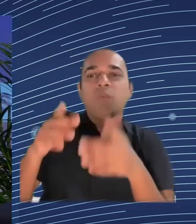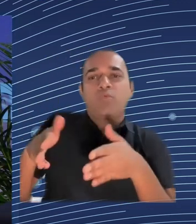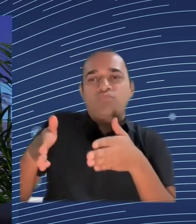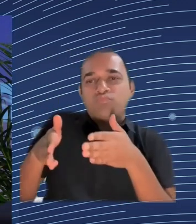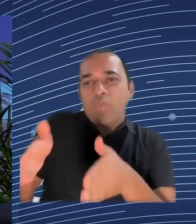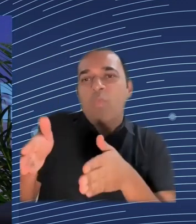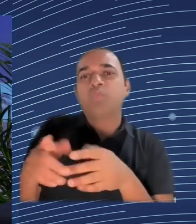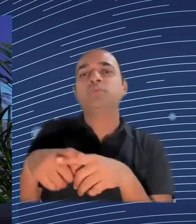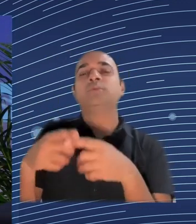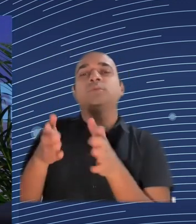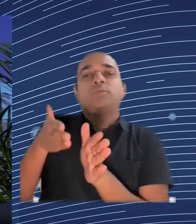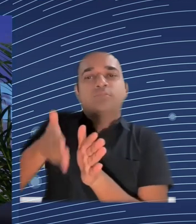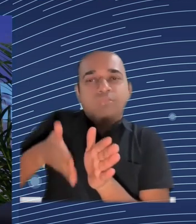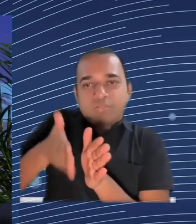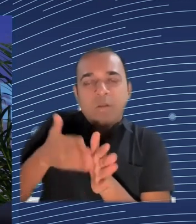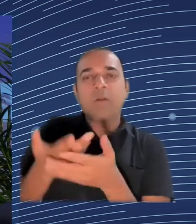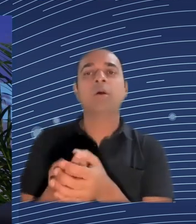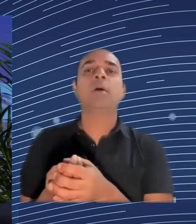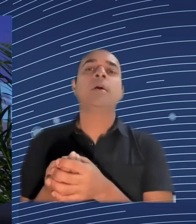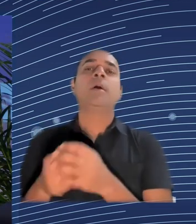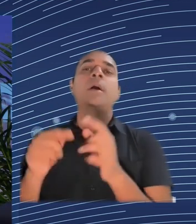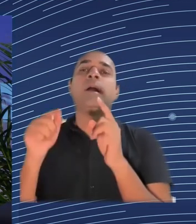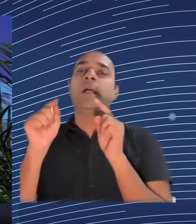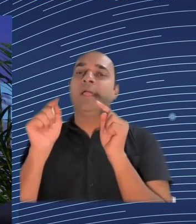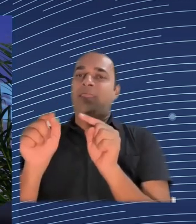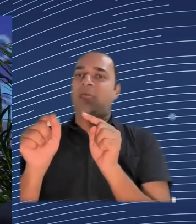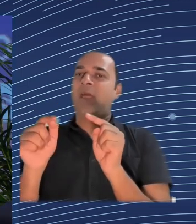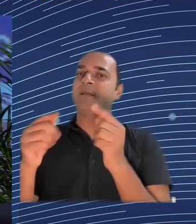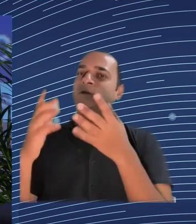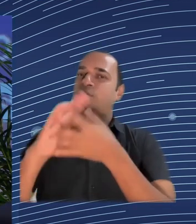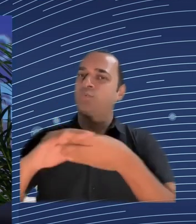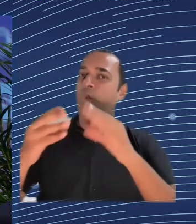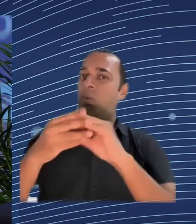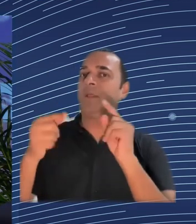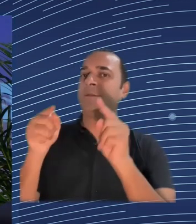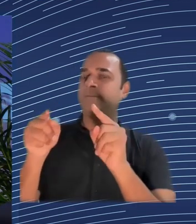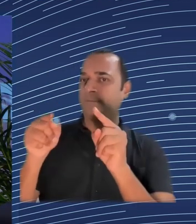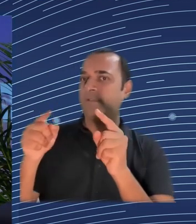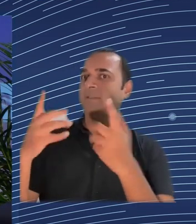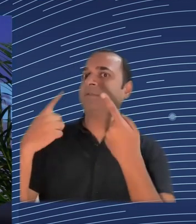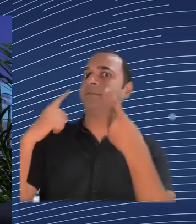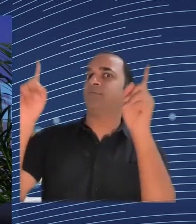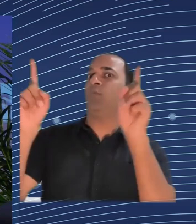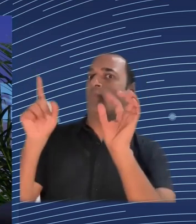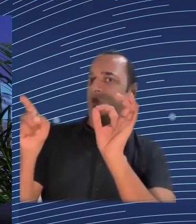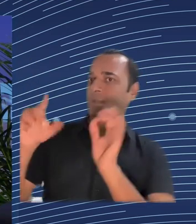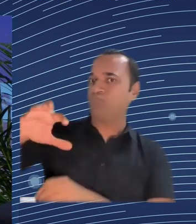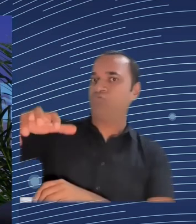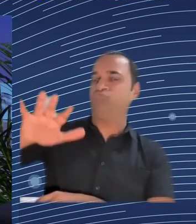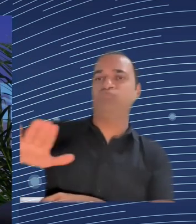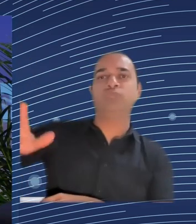or they have the option to go abroad. But then there are regions that are in the development trap. I looked at